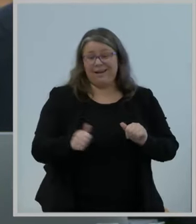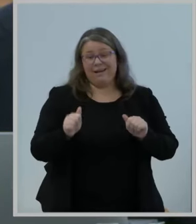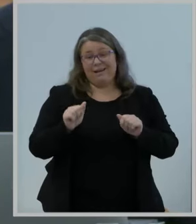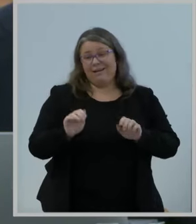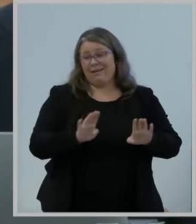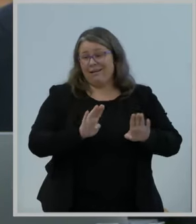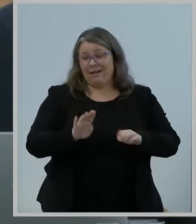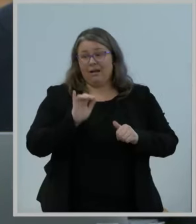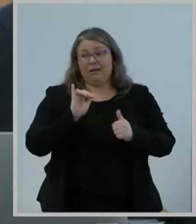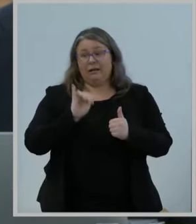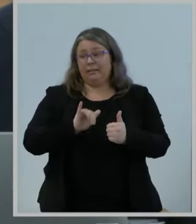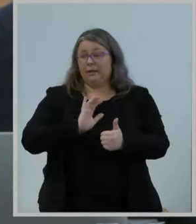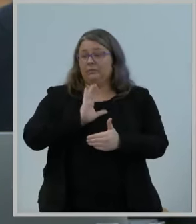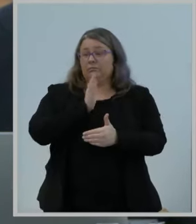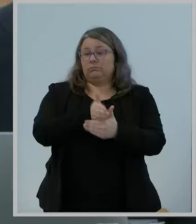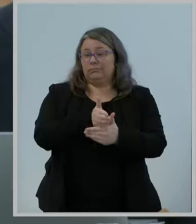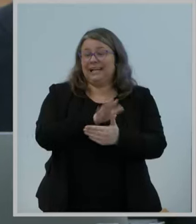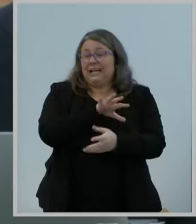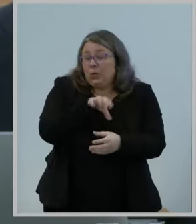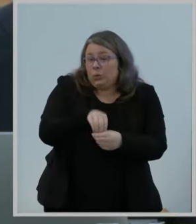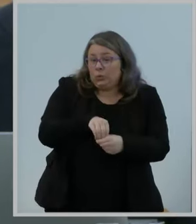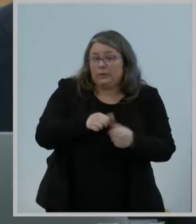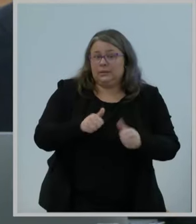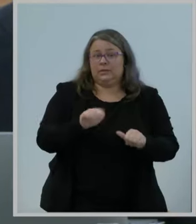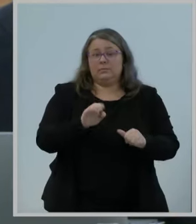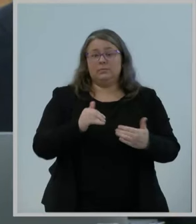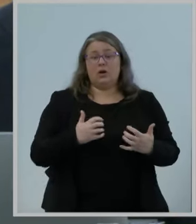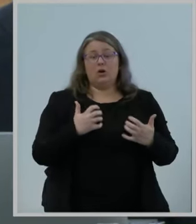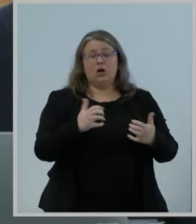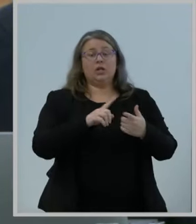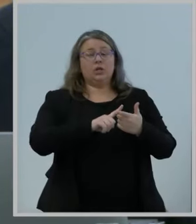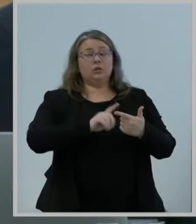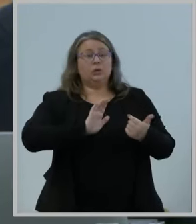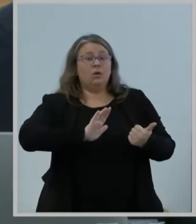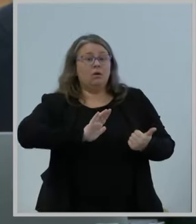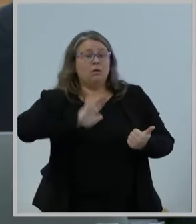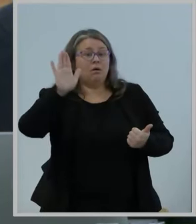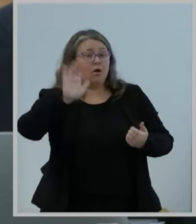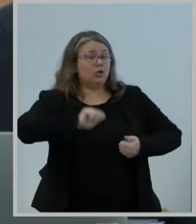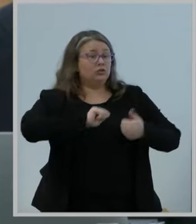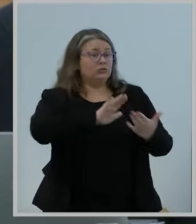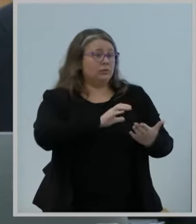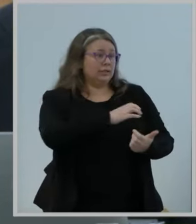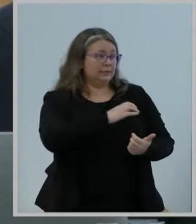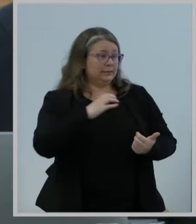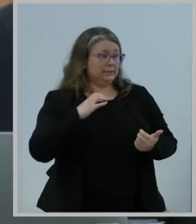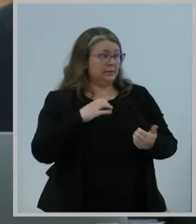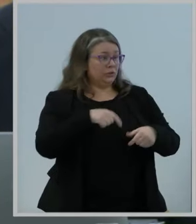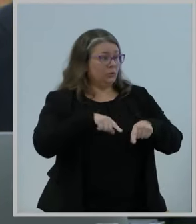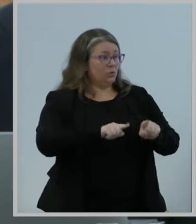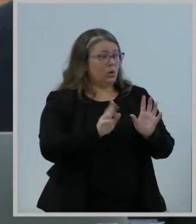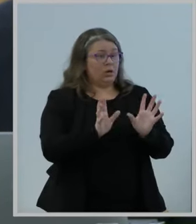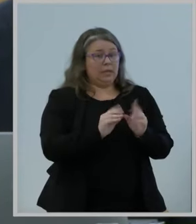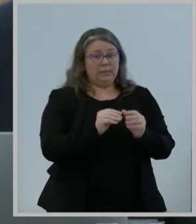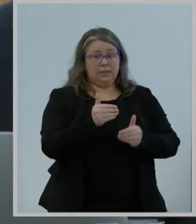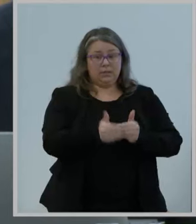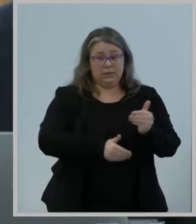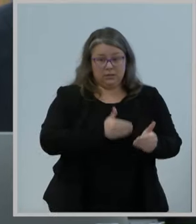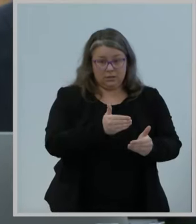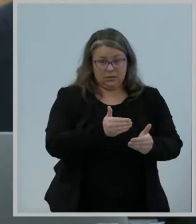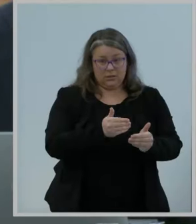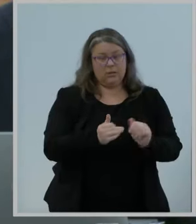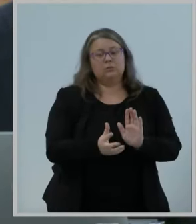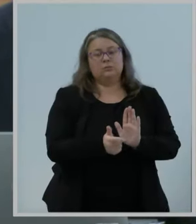audience members to address the Commission while the meeting is in progress, are not permitted. Any persons engaging in such